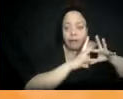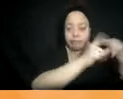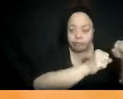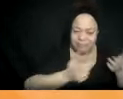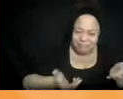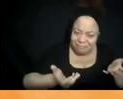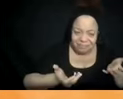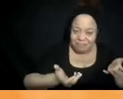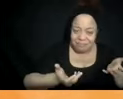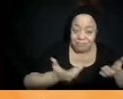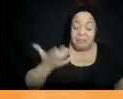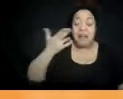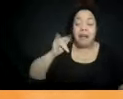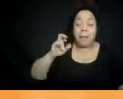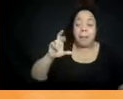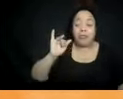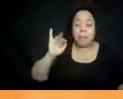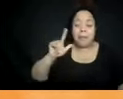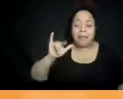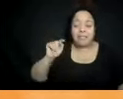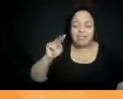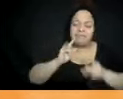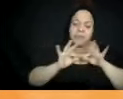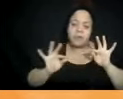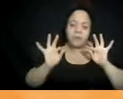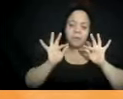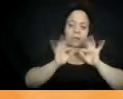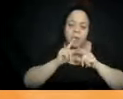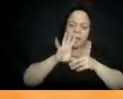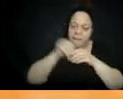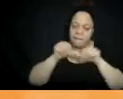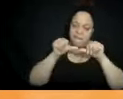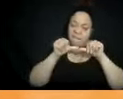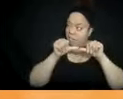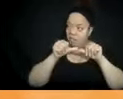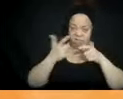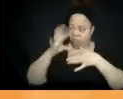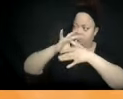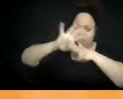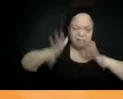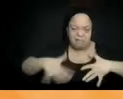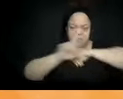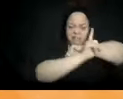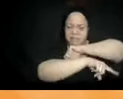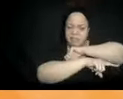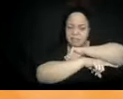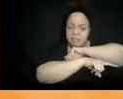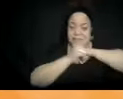punishment, meaning the process by which individuals come to feel stigmatized, outcast,